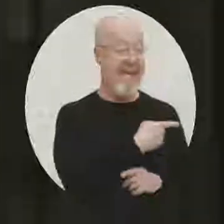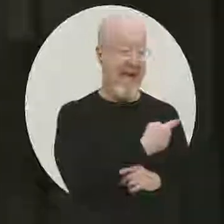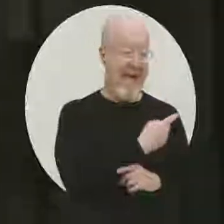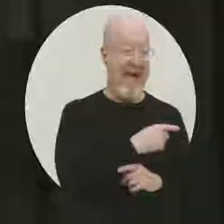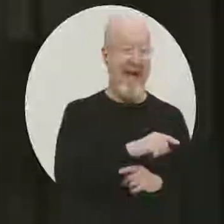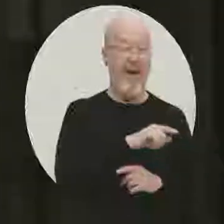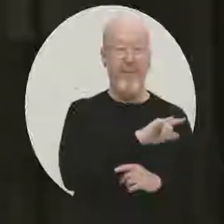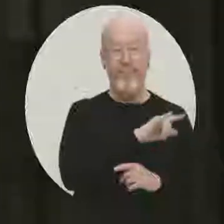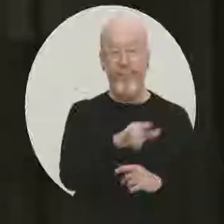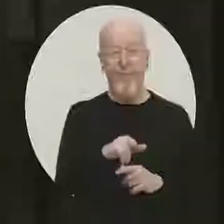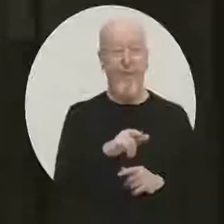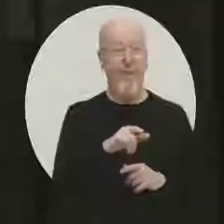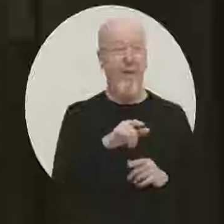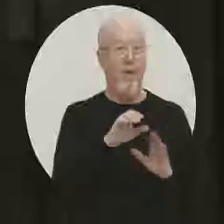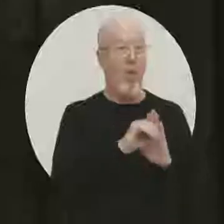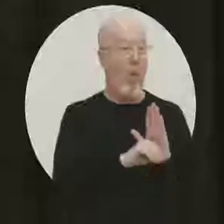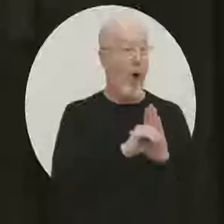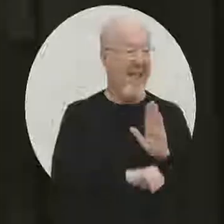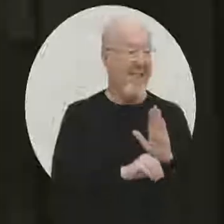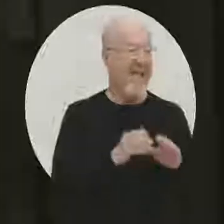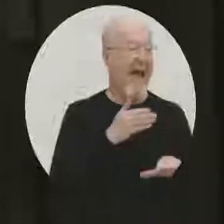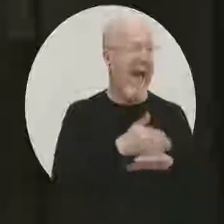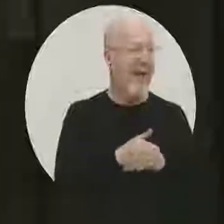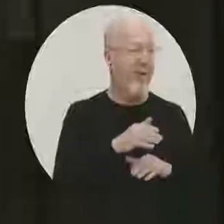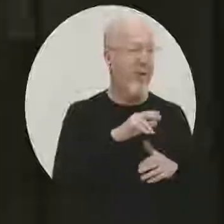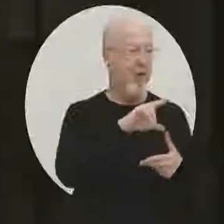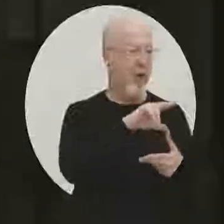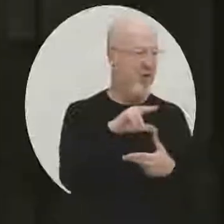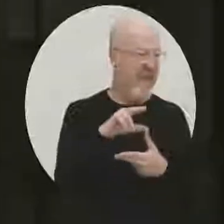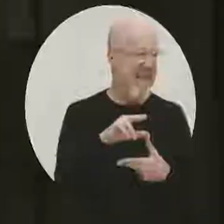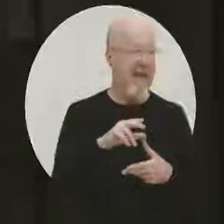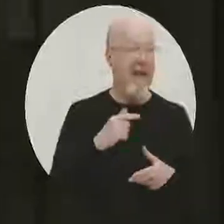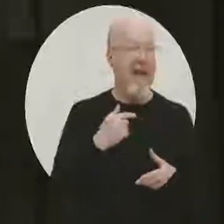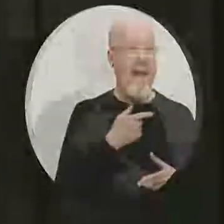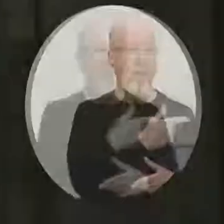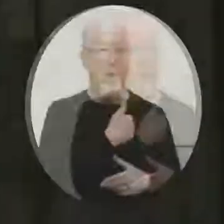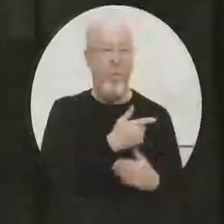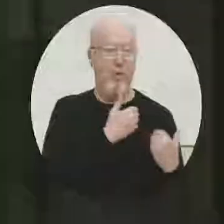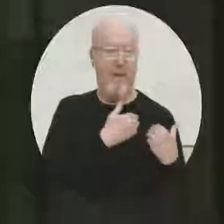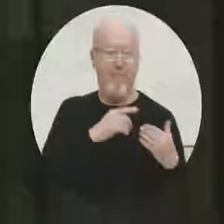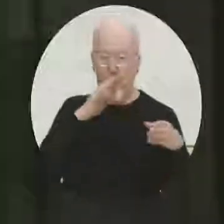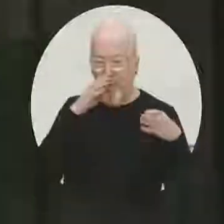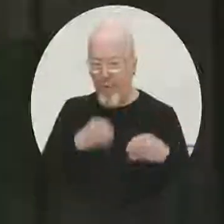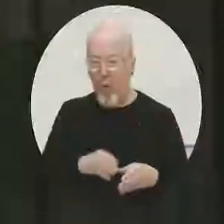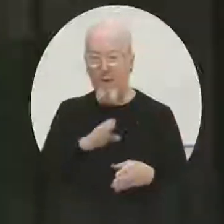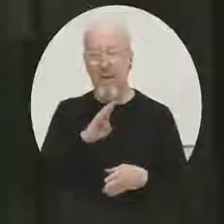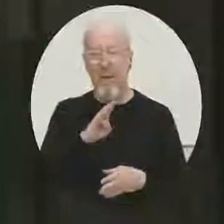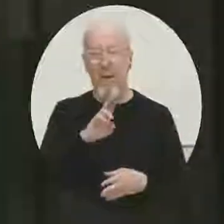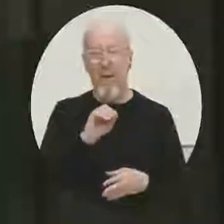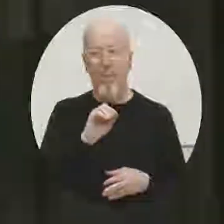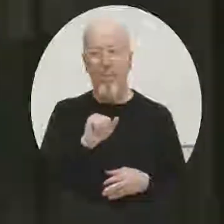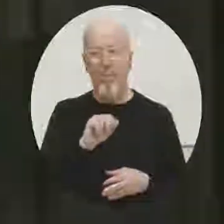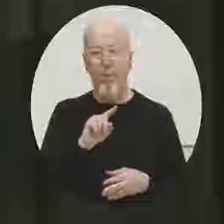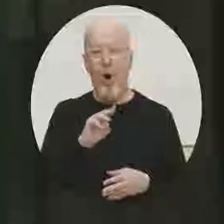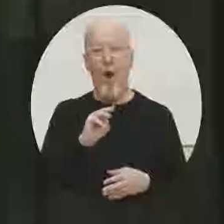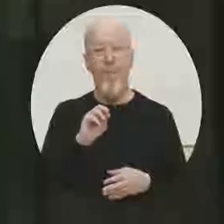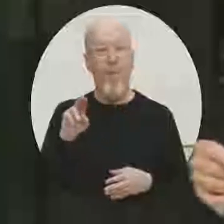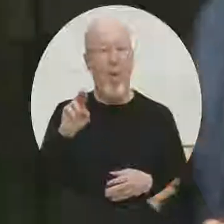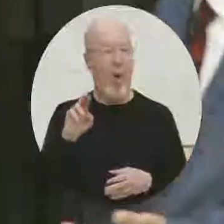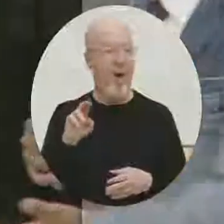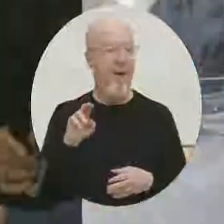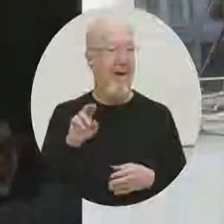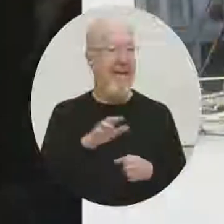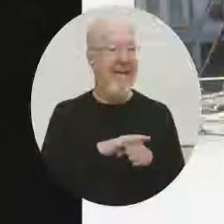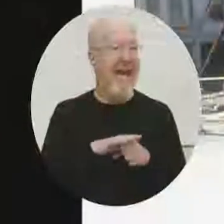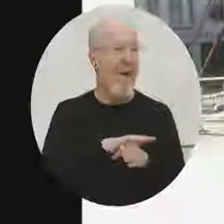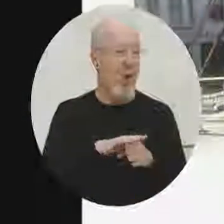and actually were charged with helping the Broadmoor neighborhood rebuild after Katrina. And so as you may recall, you know, when